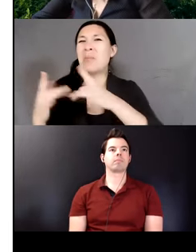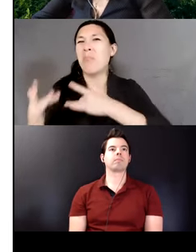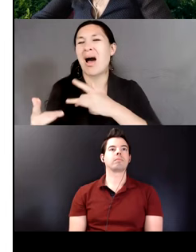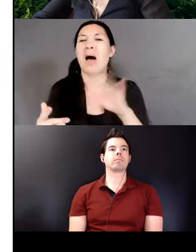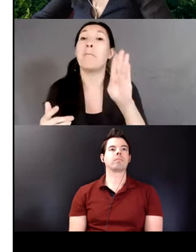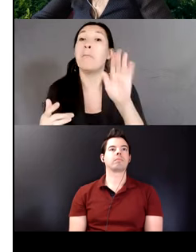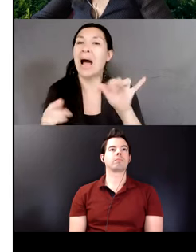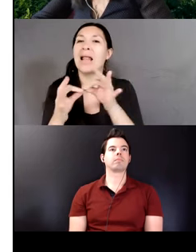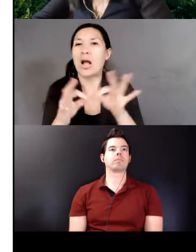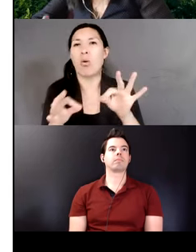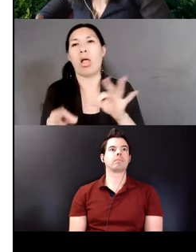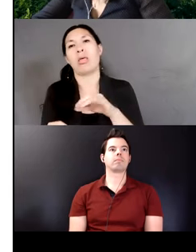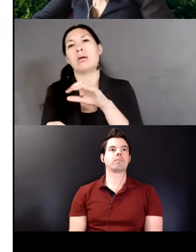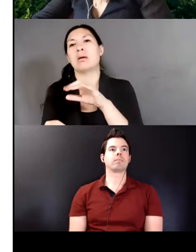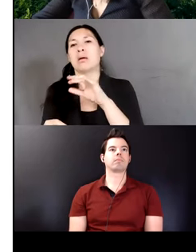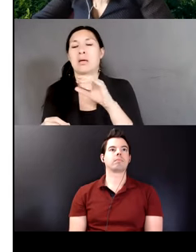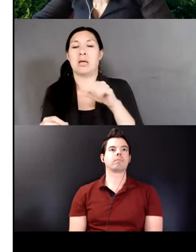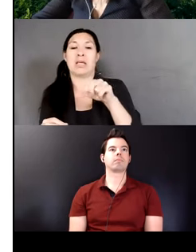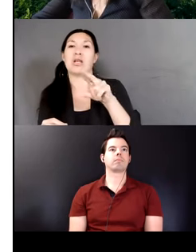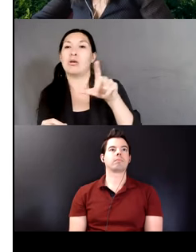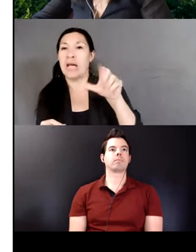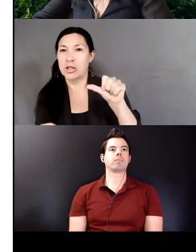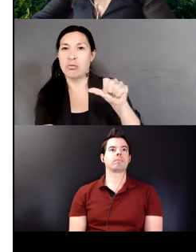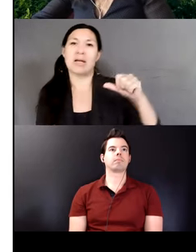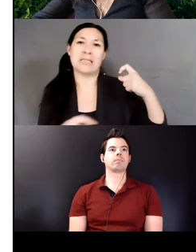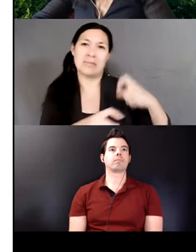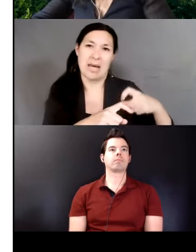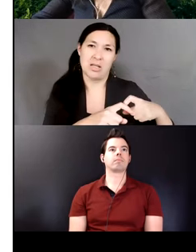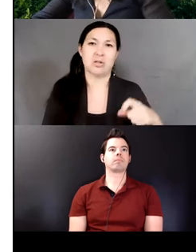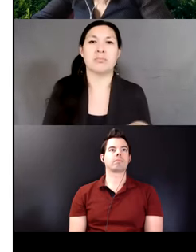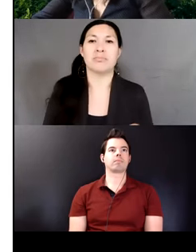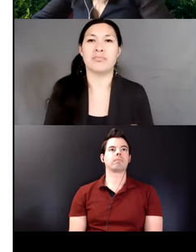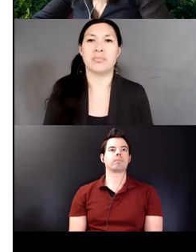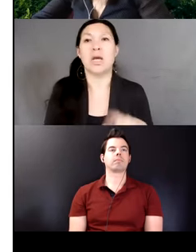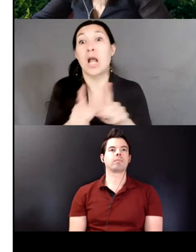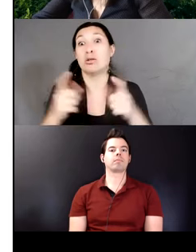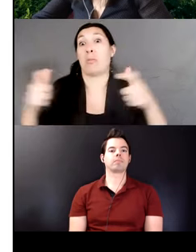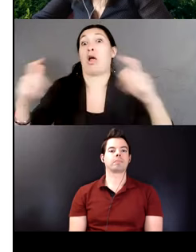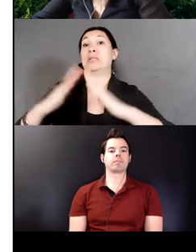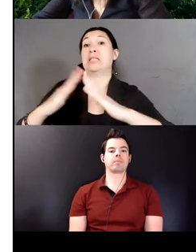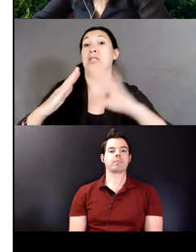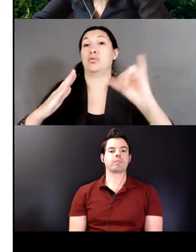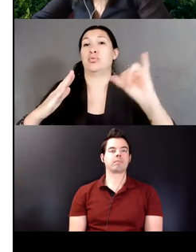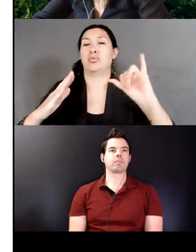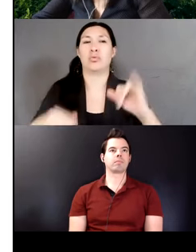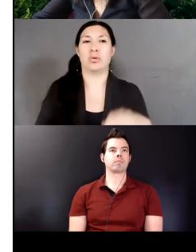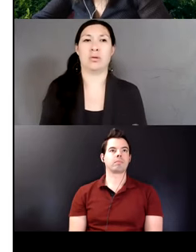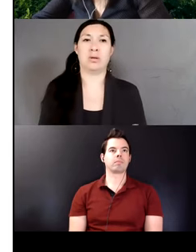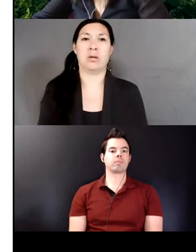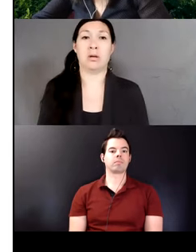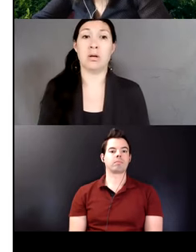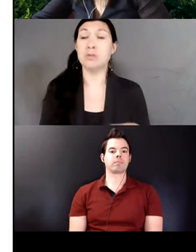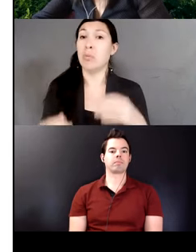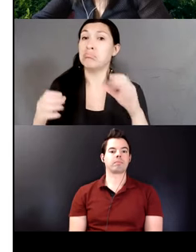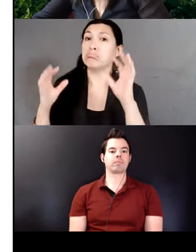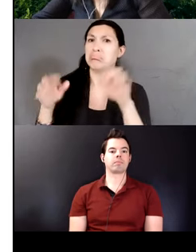and in urbanized areas. Today, the Quechua of bilinguals has a good amount